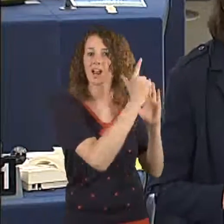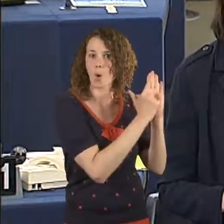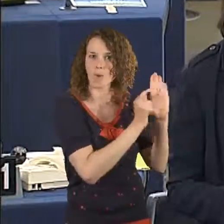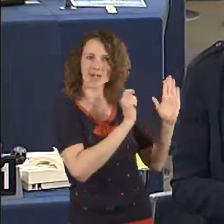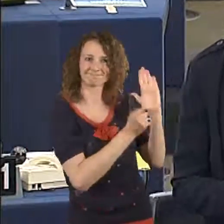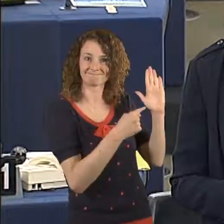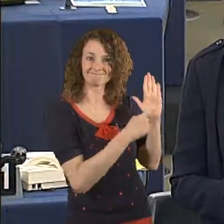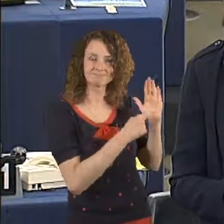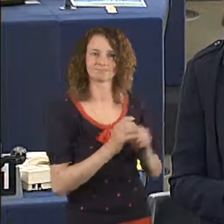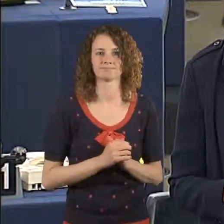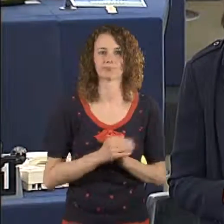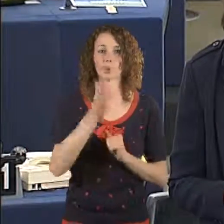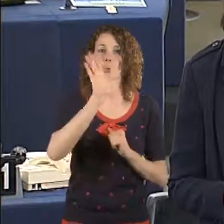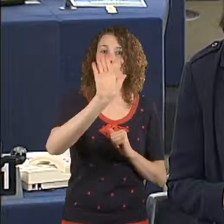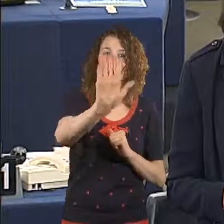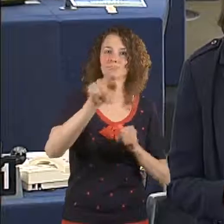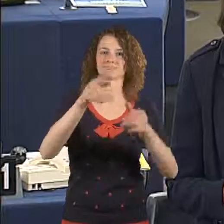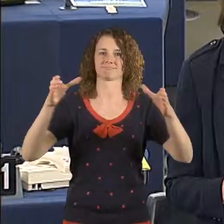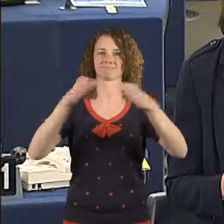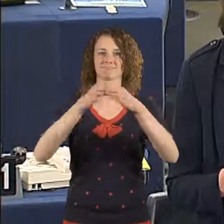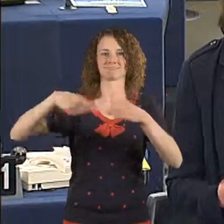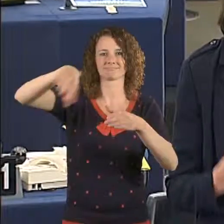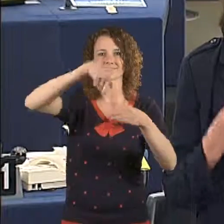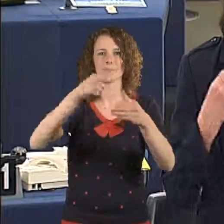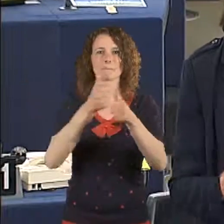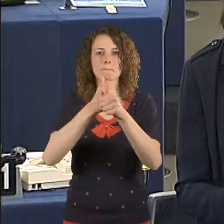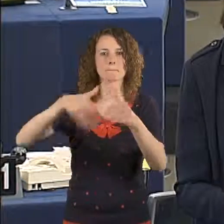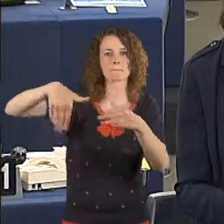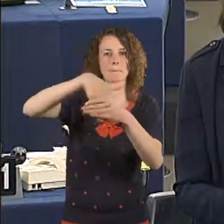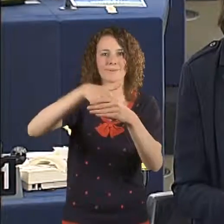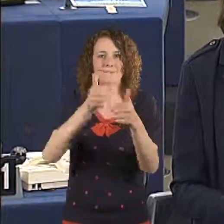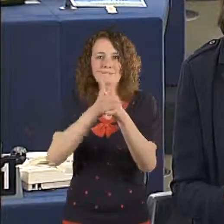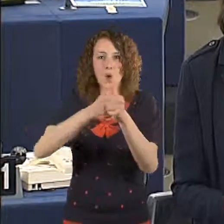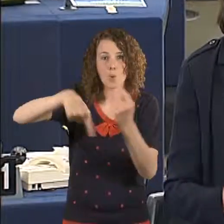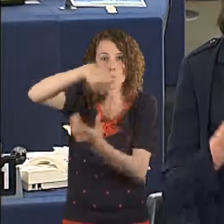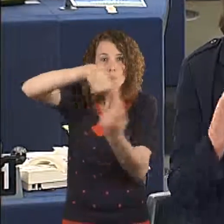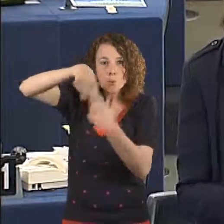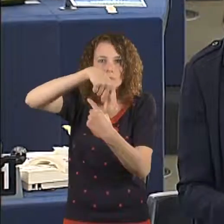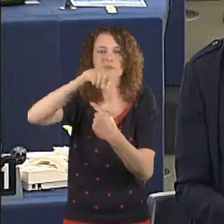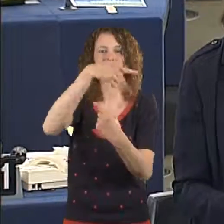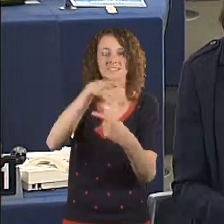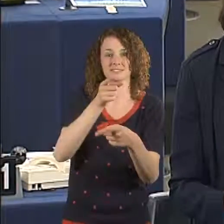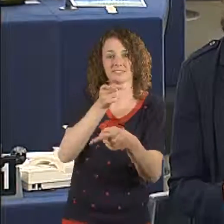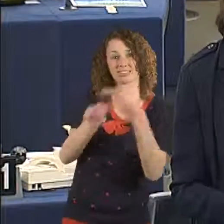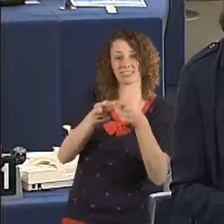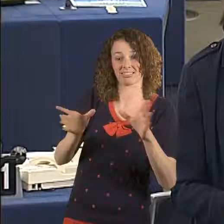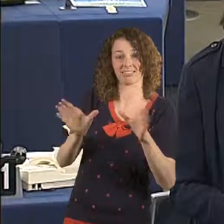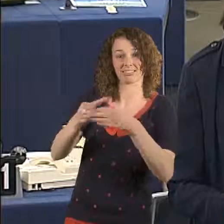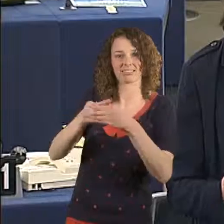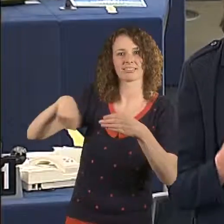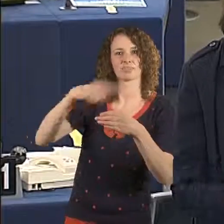Redding, I'm really sorry to hear that our colleagues in the EPP group simply cannot